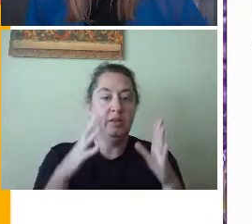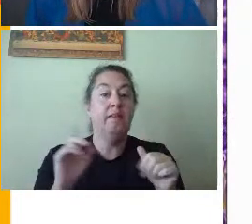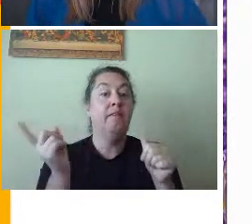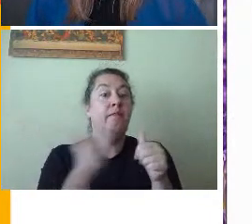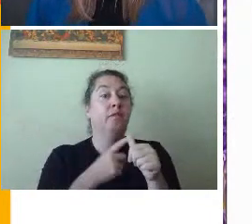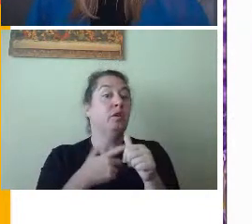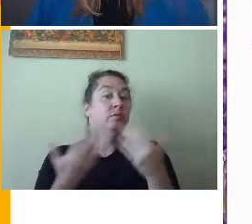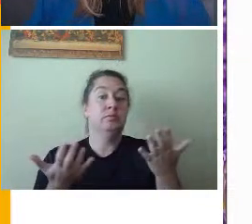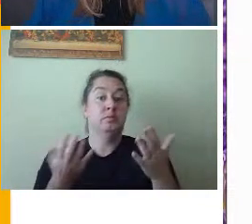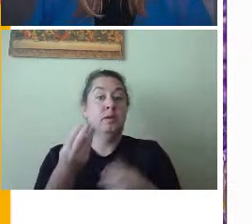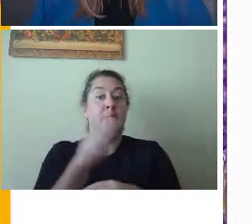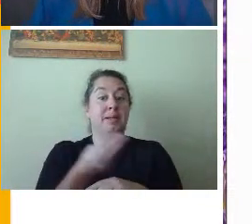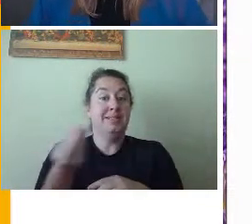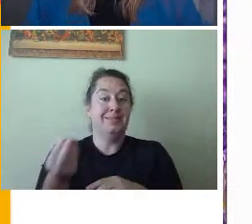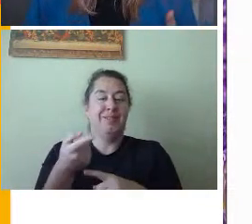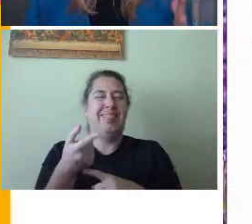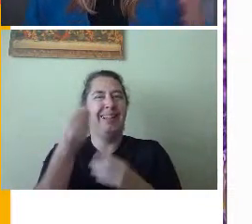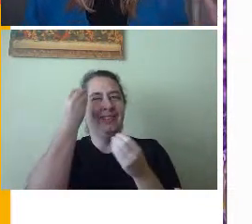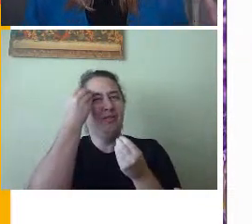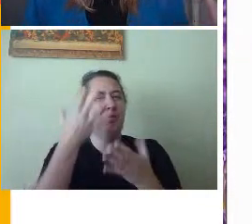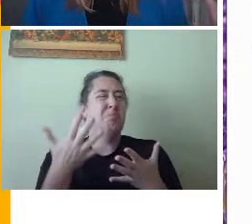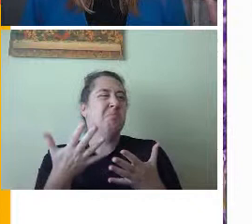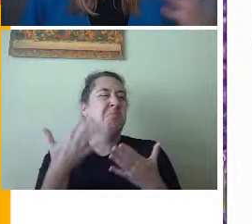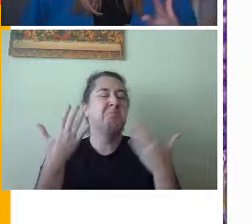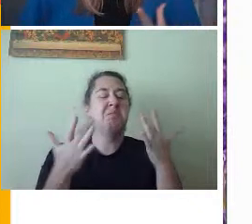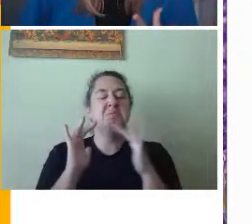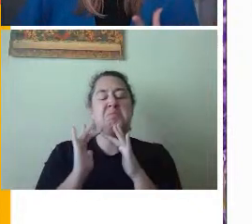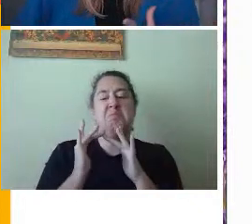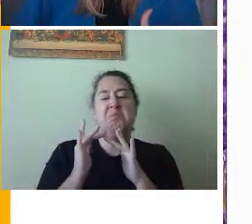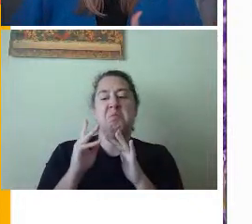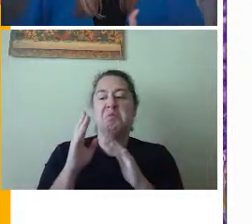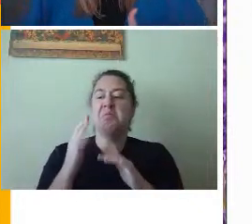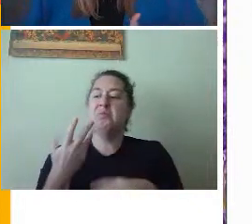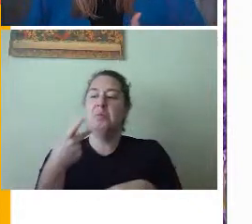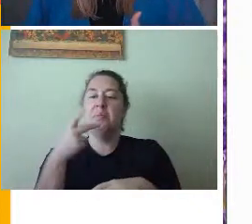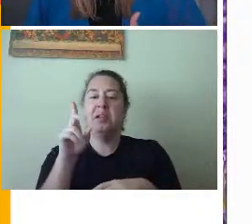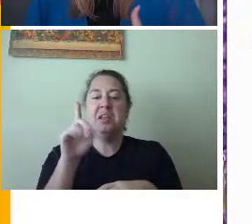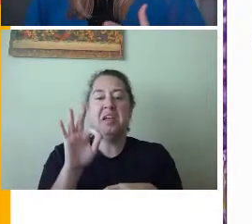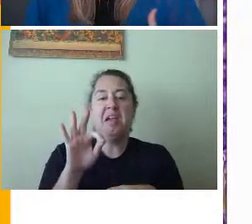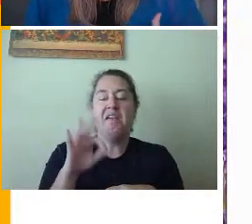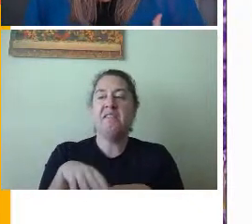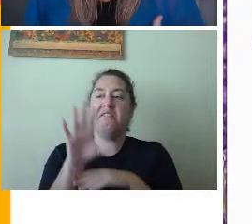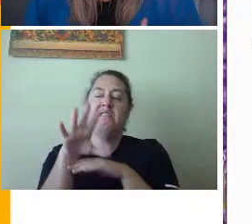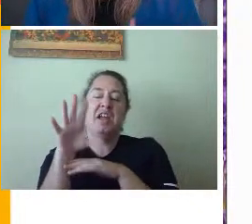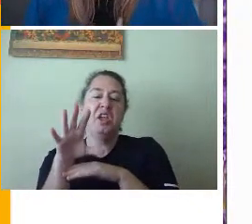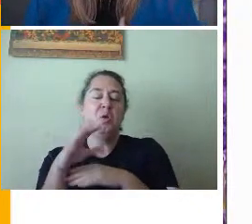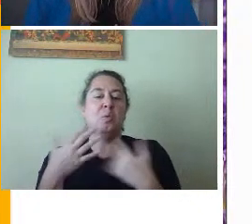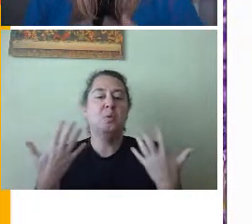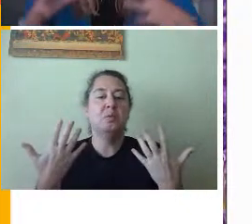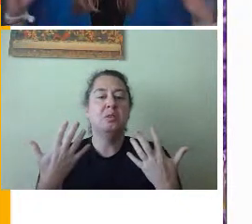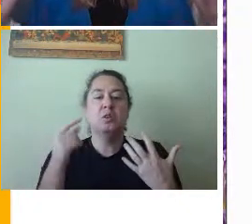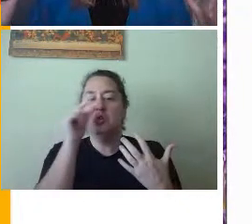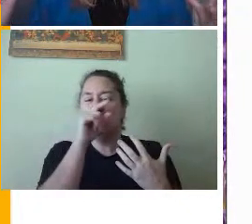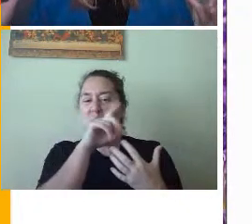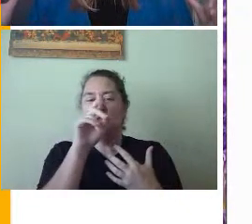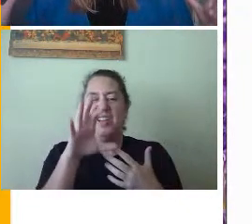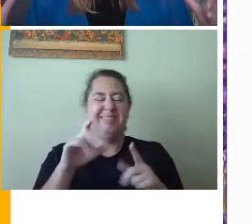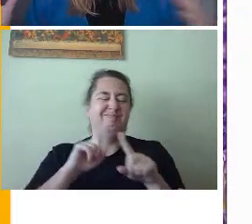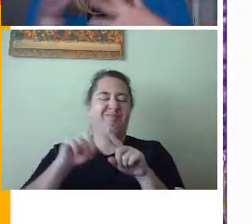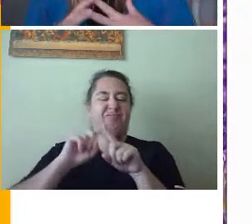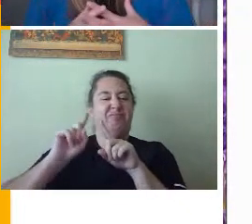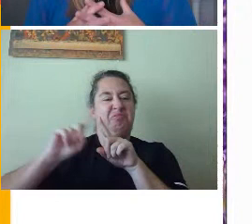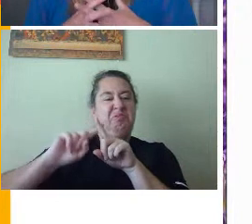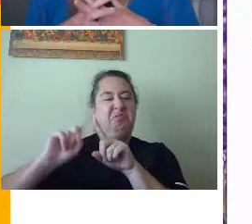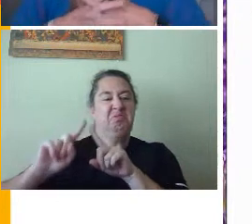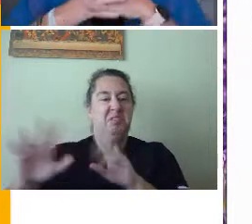Material is information. It could link to a website, a PDF, a Google doc, a video, all kinds of stuff.